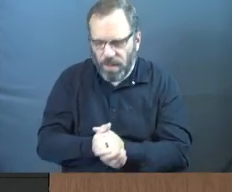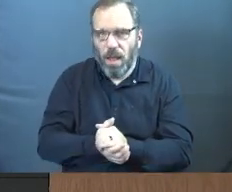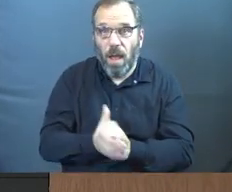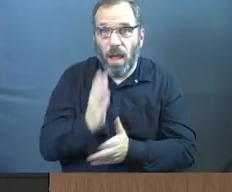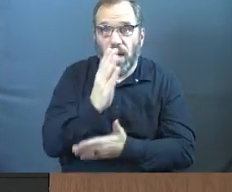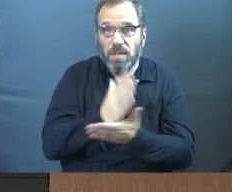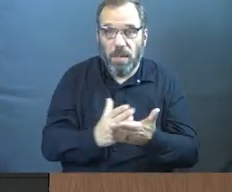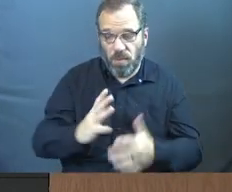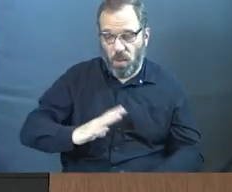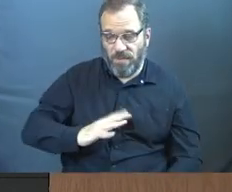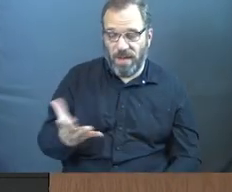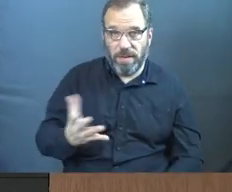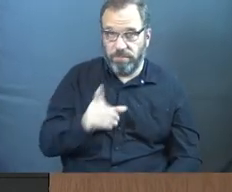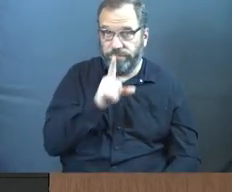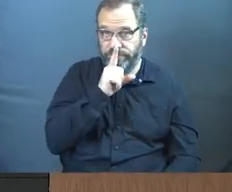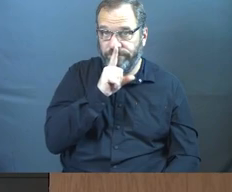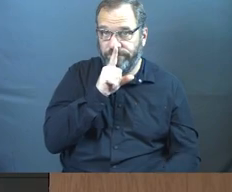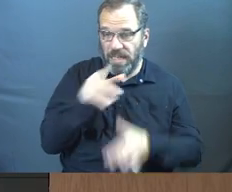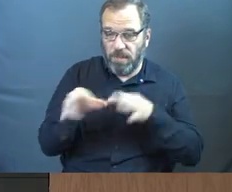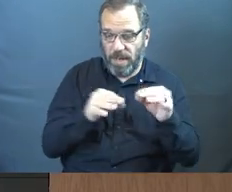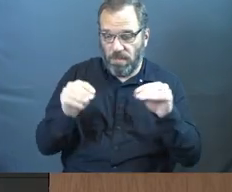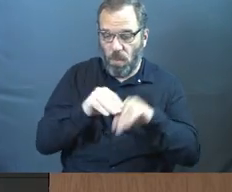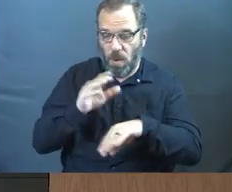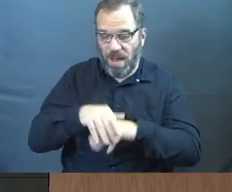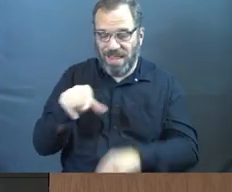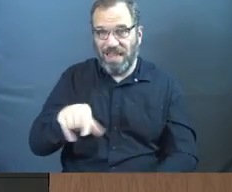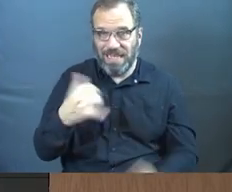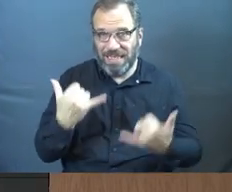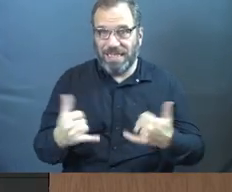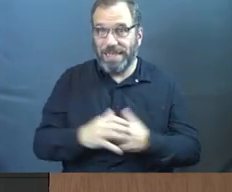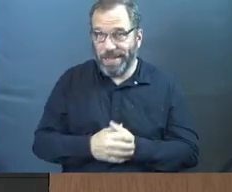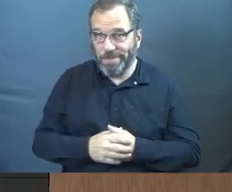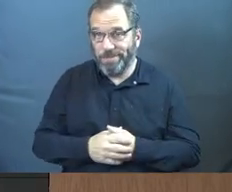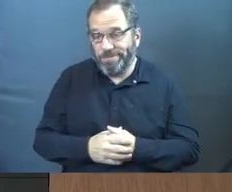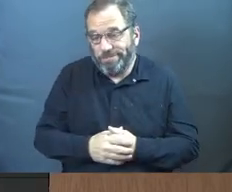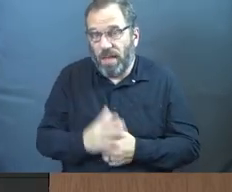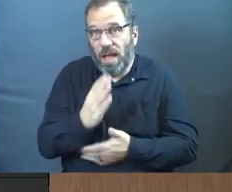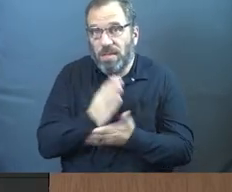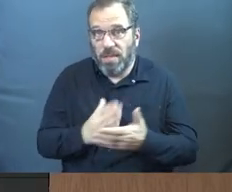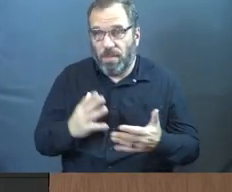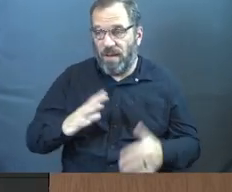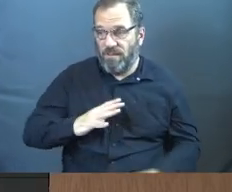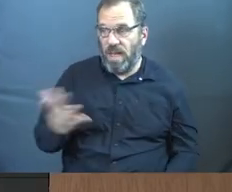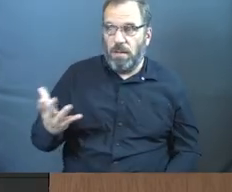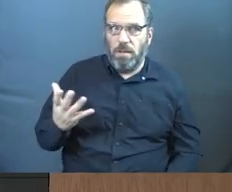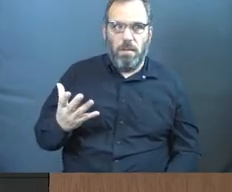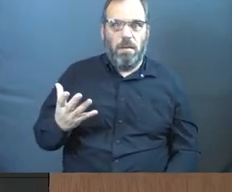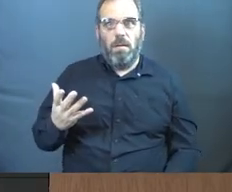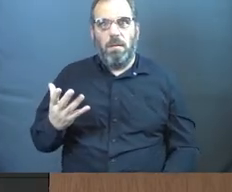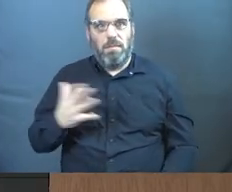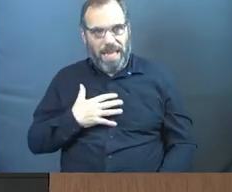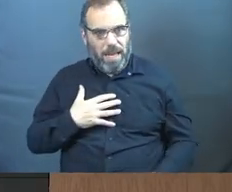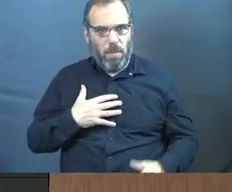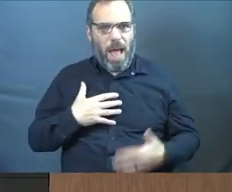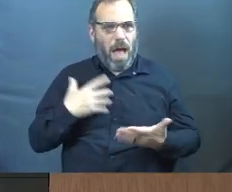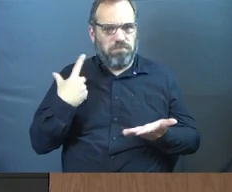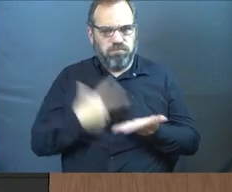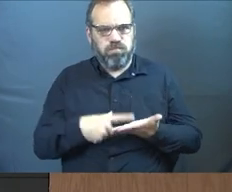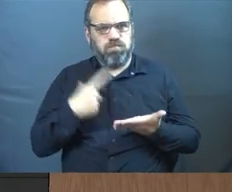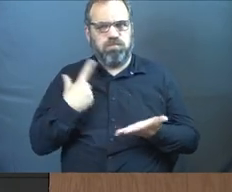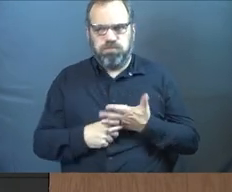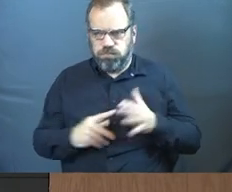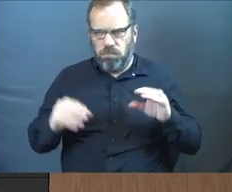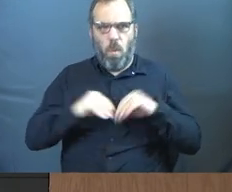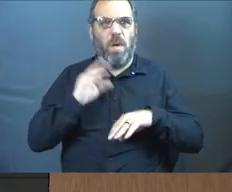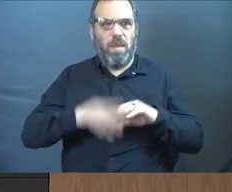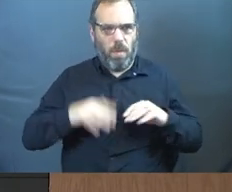Some of you are offended that I did not go further with this today. Some of you are offended that I took it this far today.